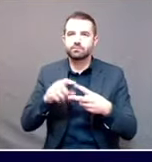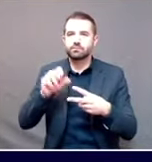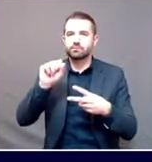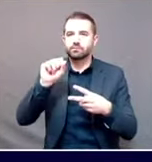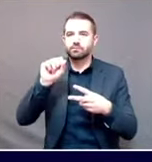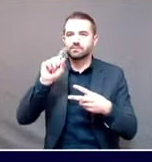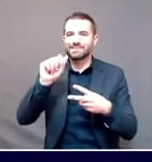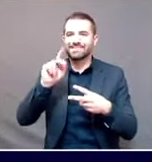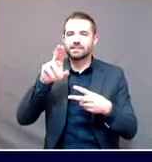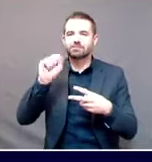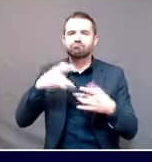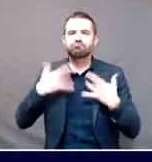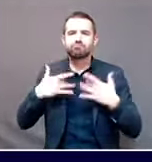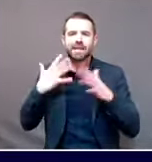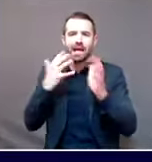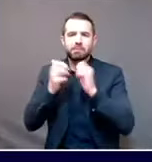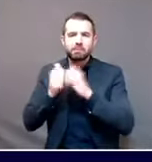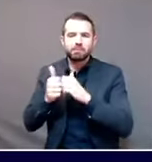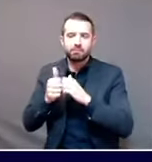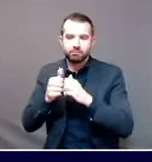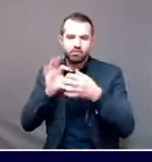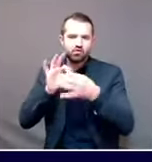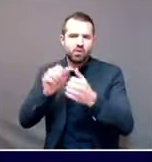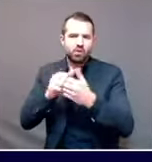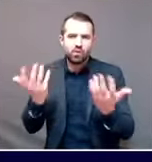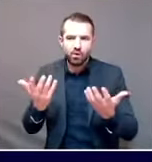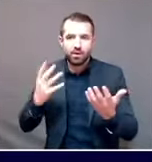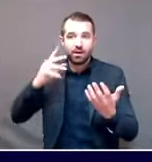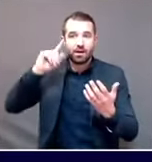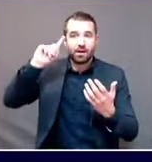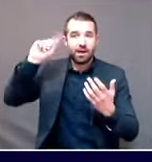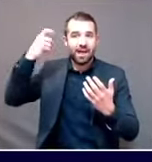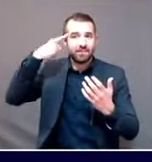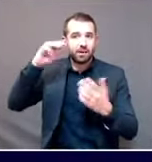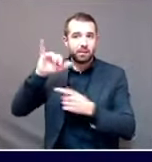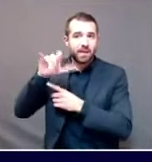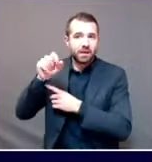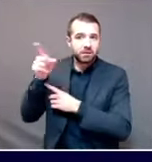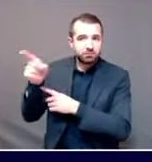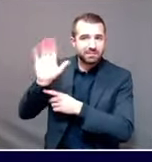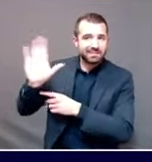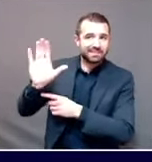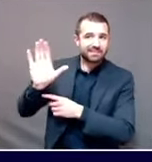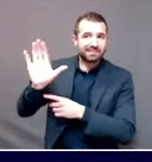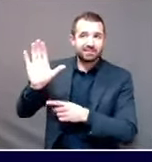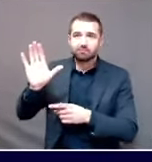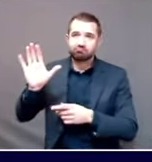Mills coronavirus test? Do we know if she's had it yet and when we might have a result?